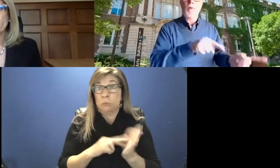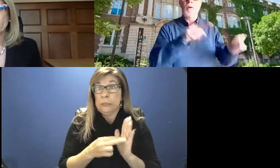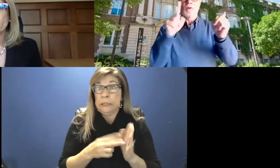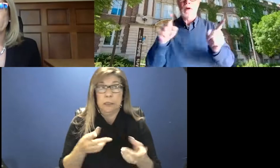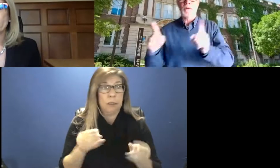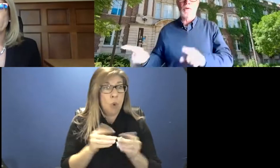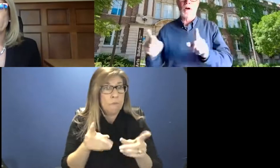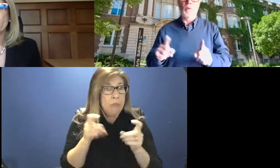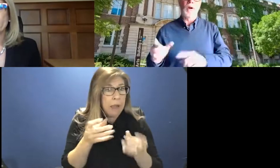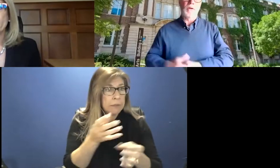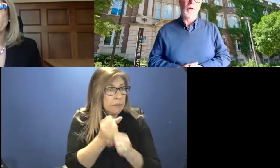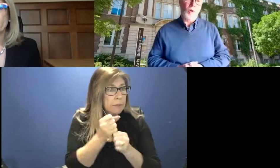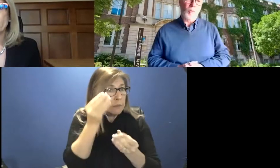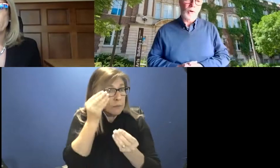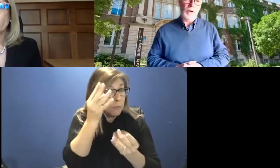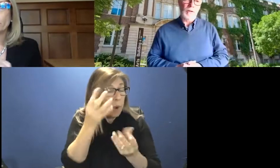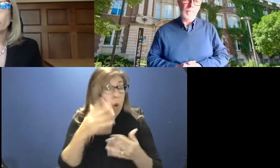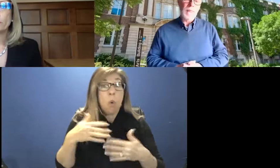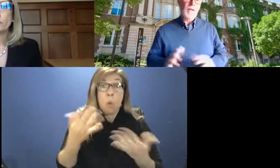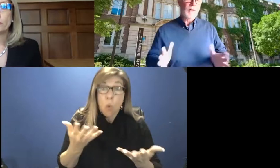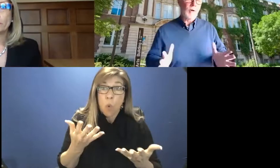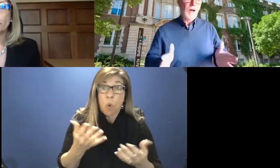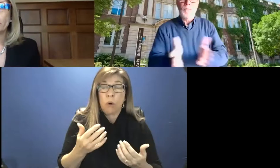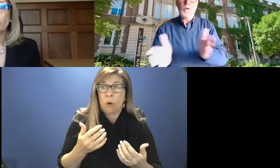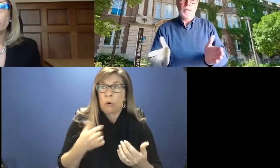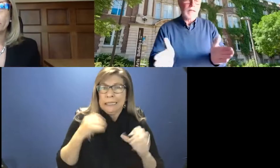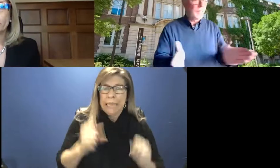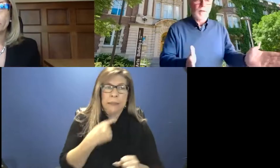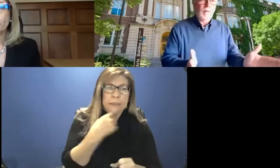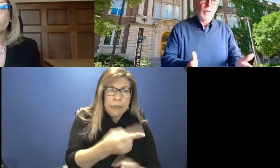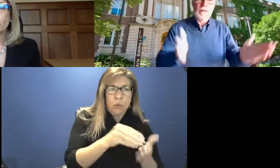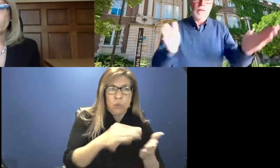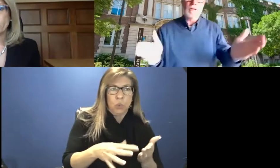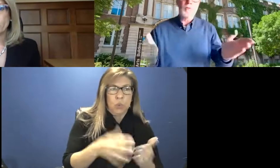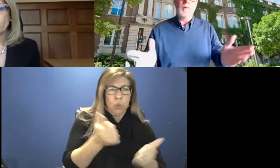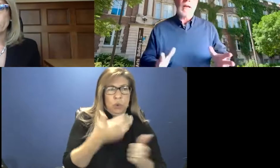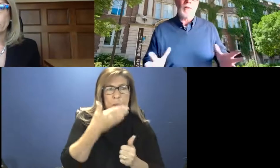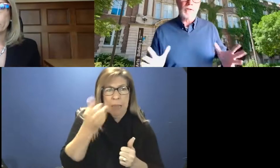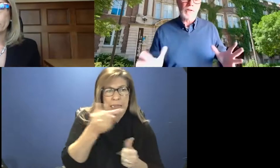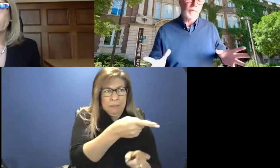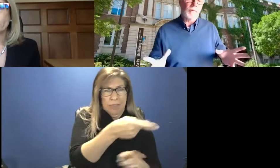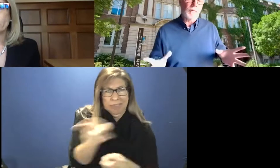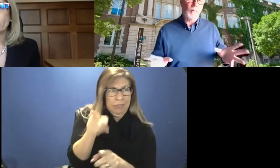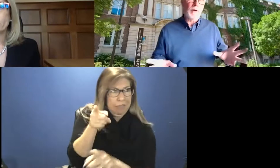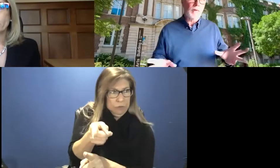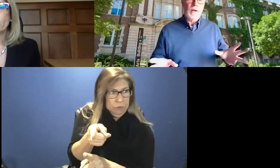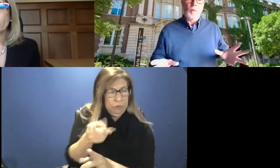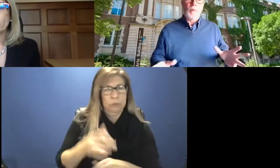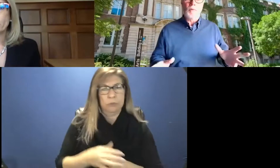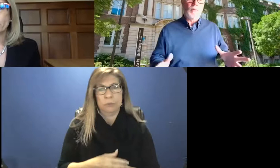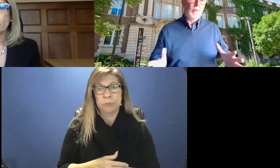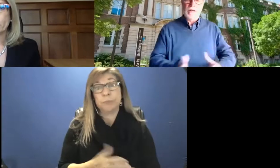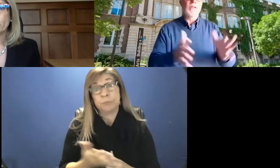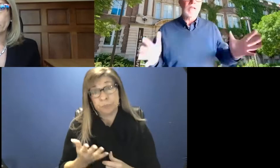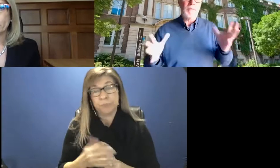direct students on where to go more quickly. So, unfortunately, you know, this, this is one of the areas, Jennifer, where, where we,